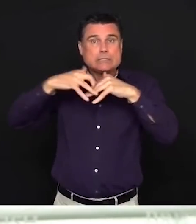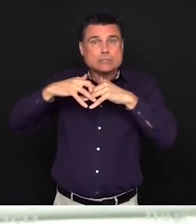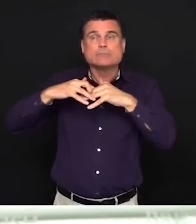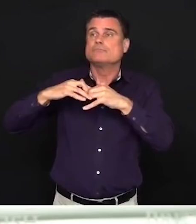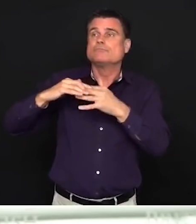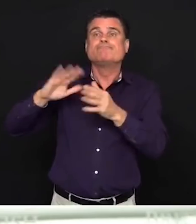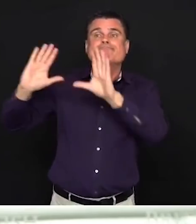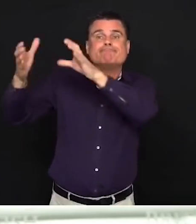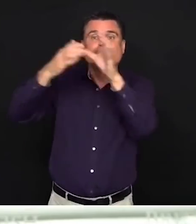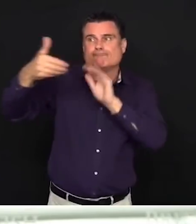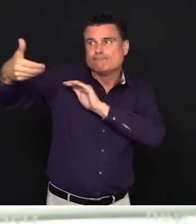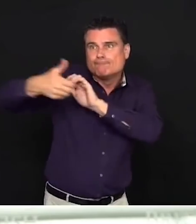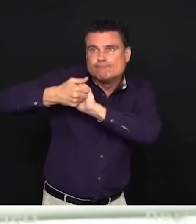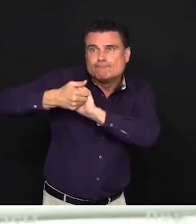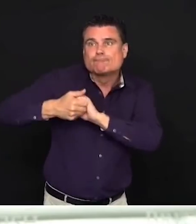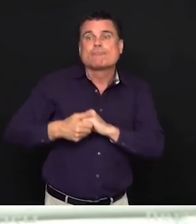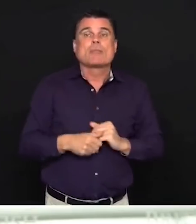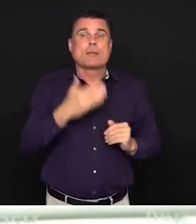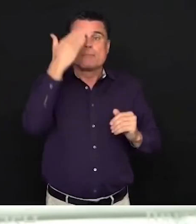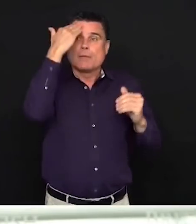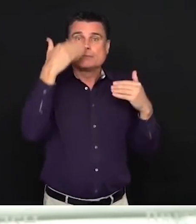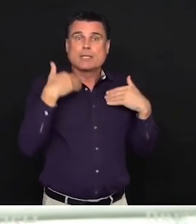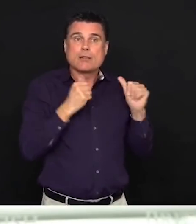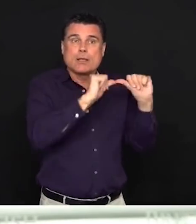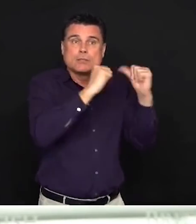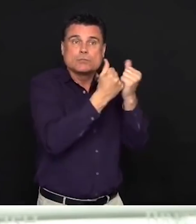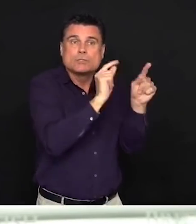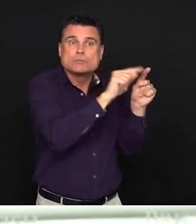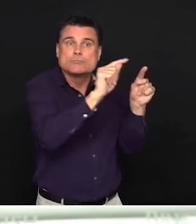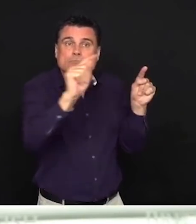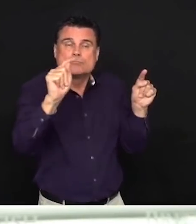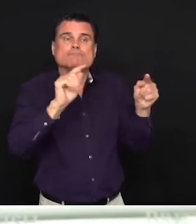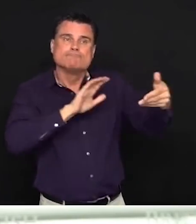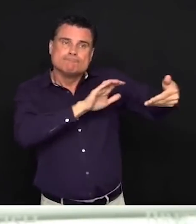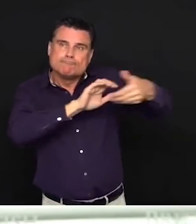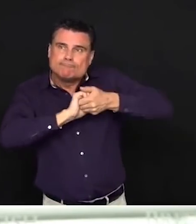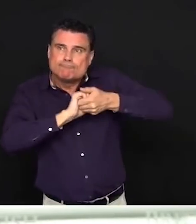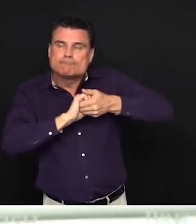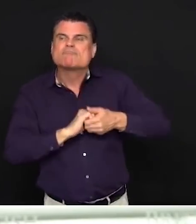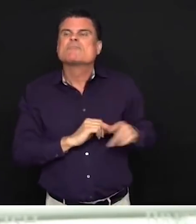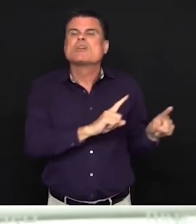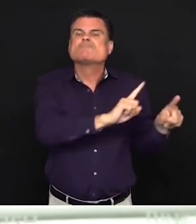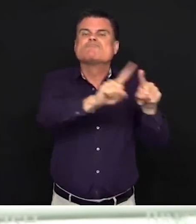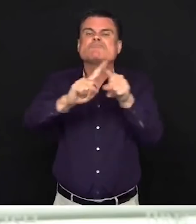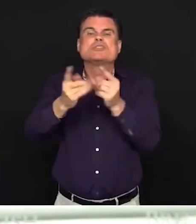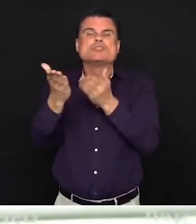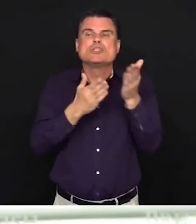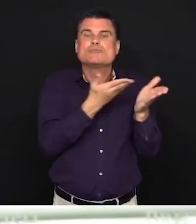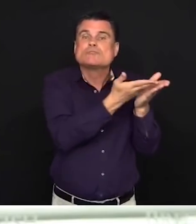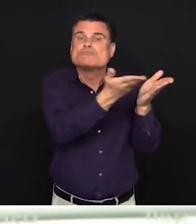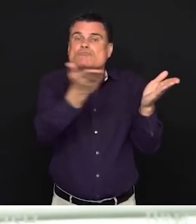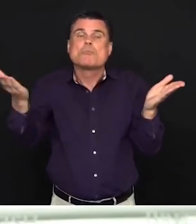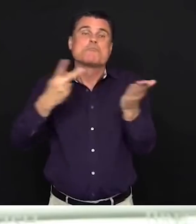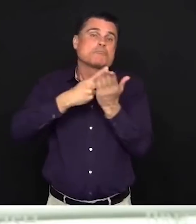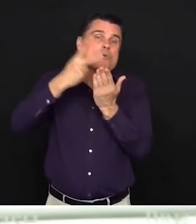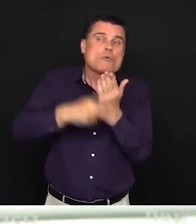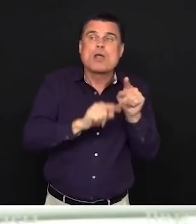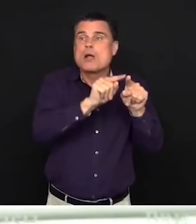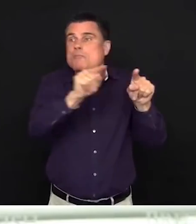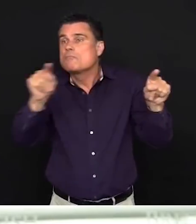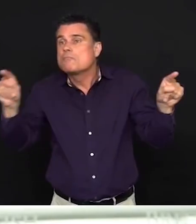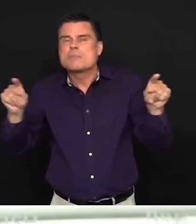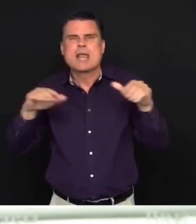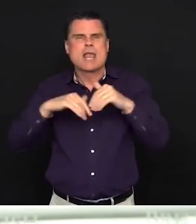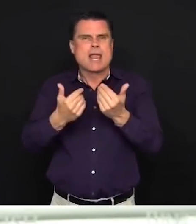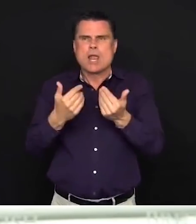that people can stay connected to mental health care while doing their part to slow the spread of COVID-19. And just